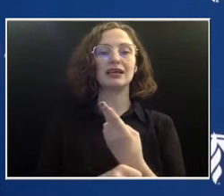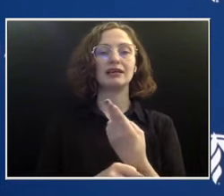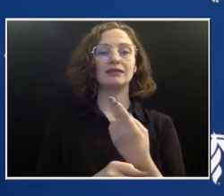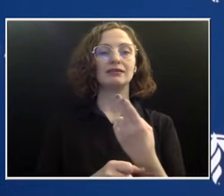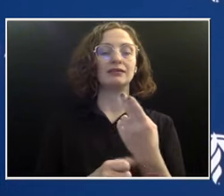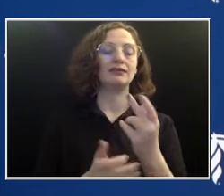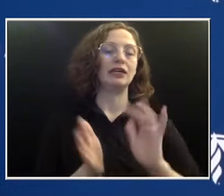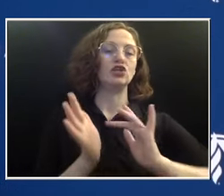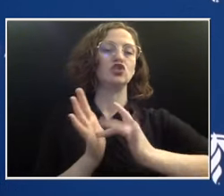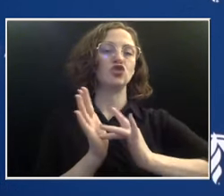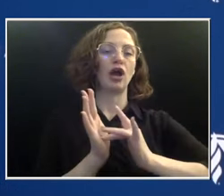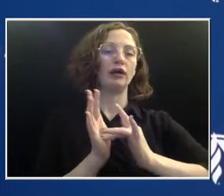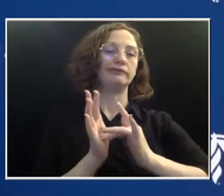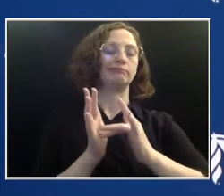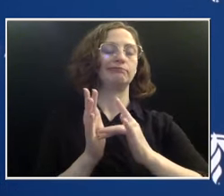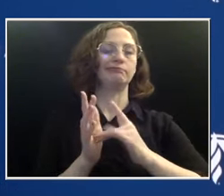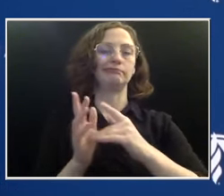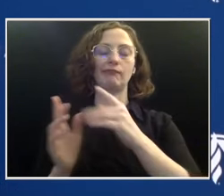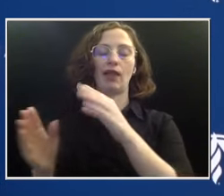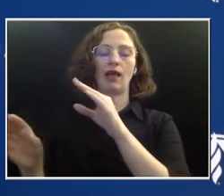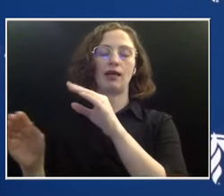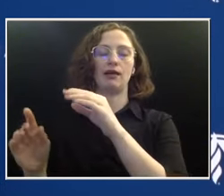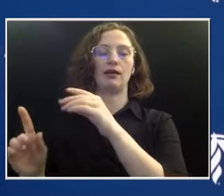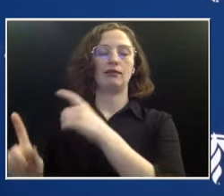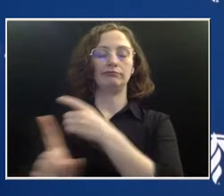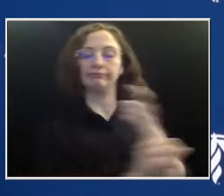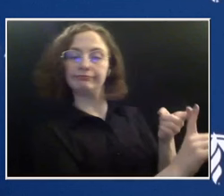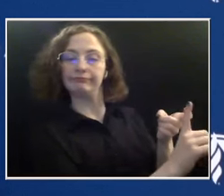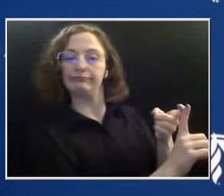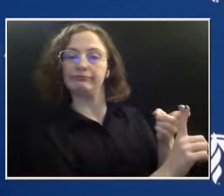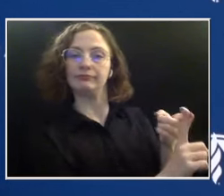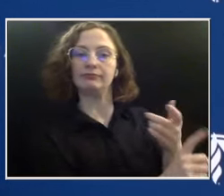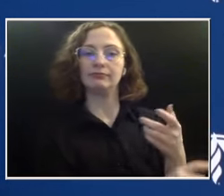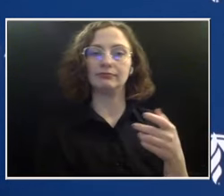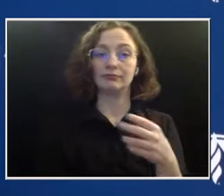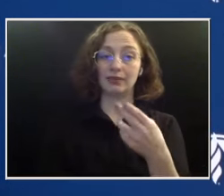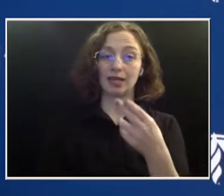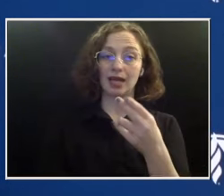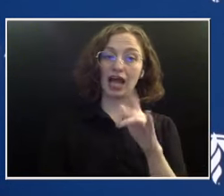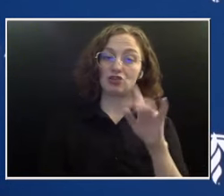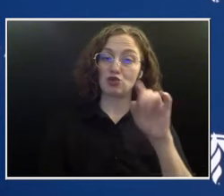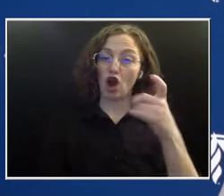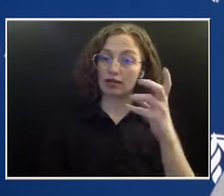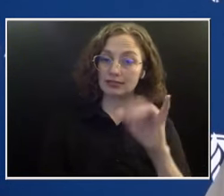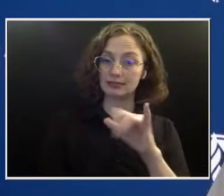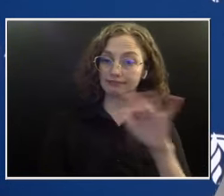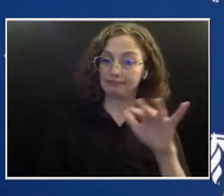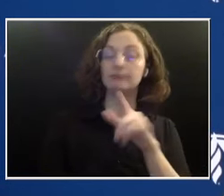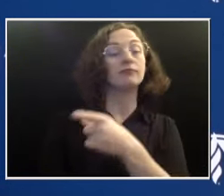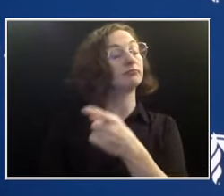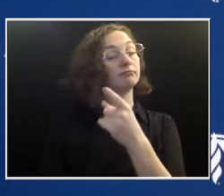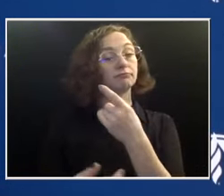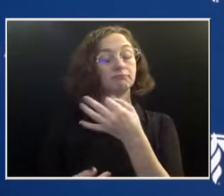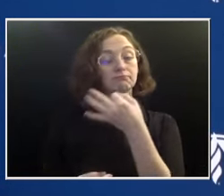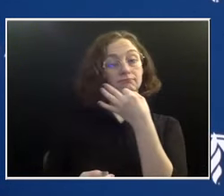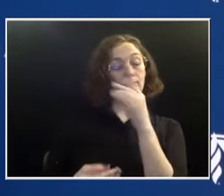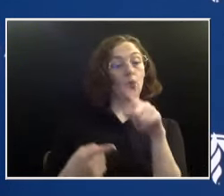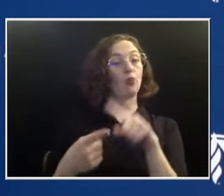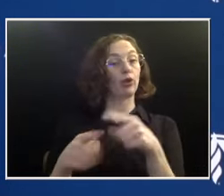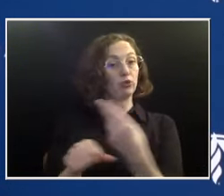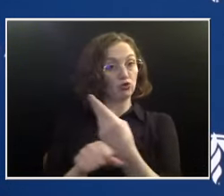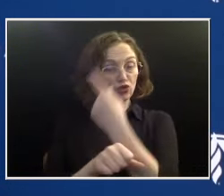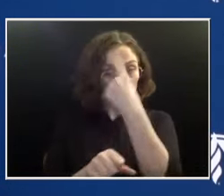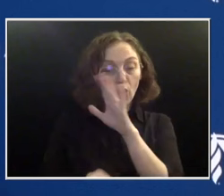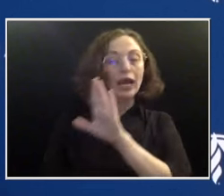one thing, because hydroxychloroquine is very good when you use it for what it's recommended for, and repurposing it for another thing, especially